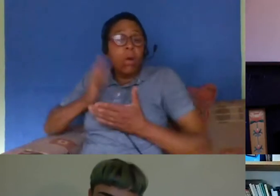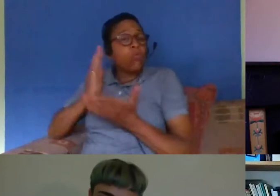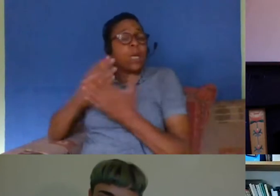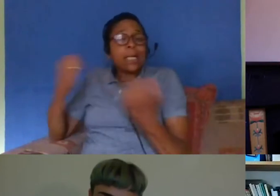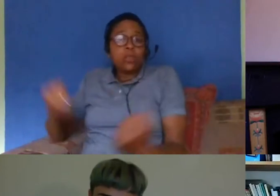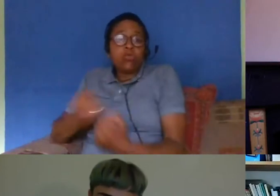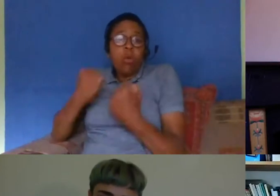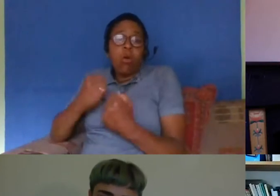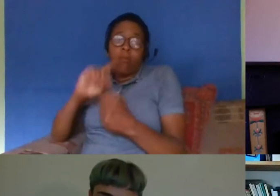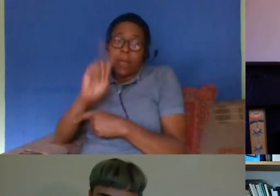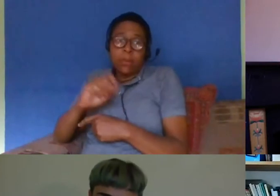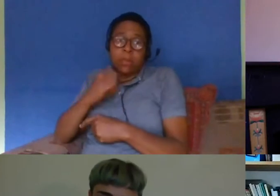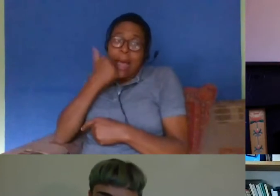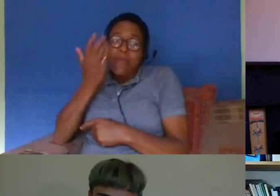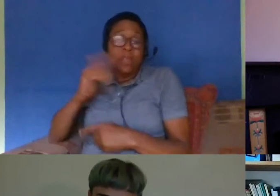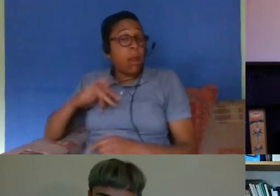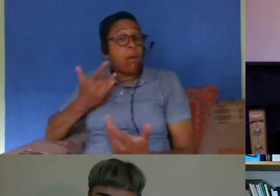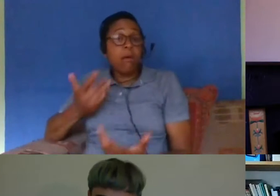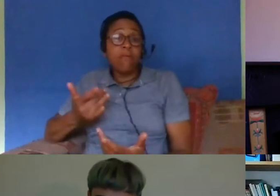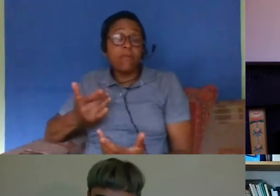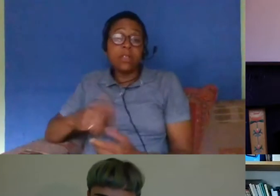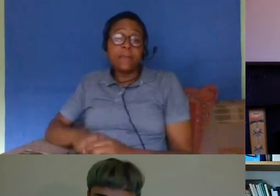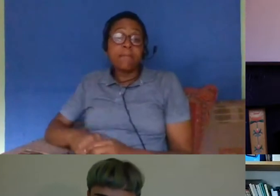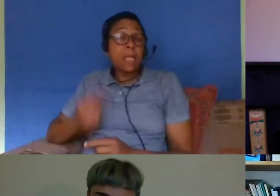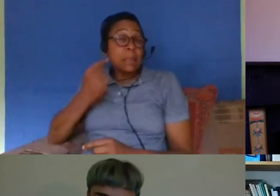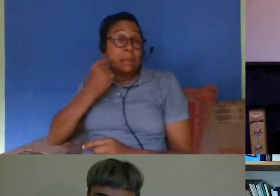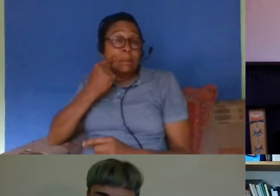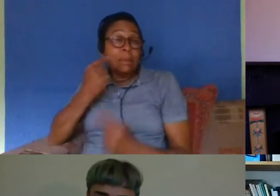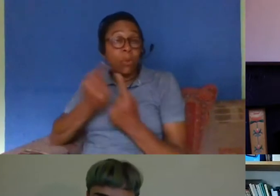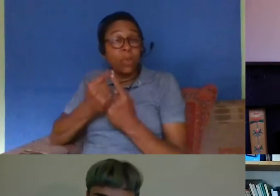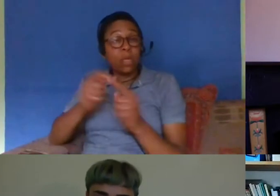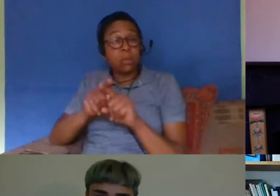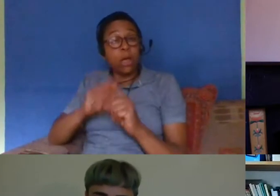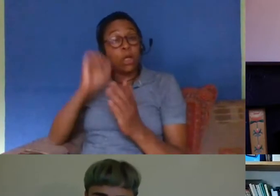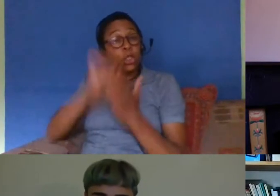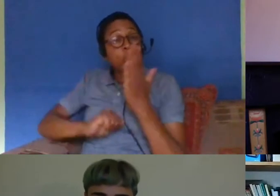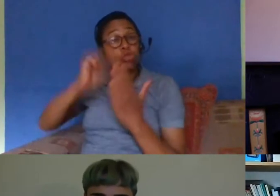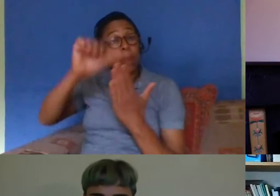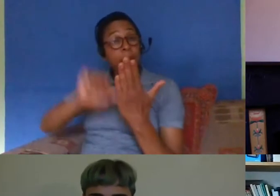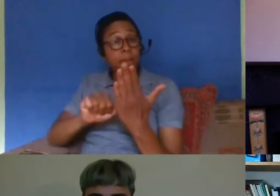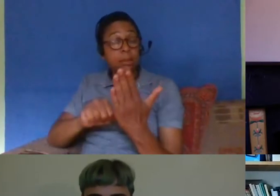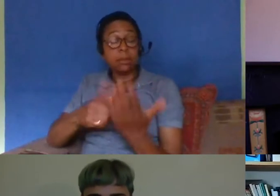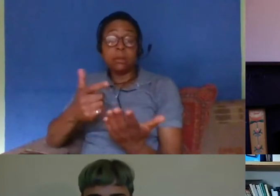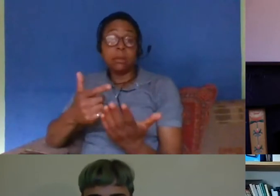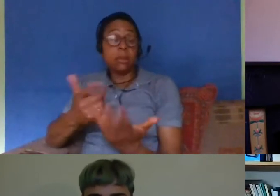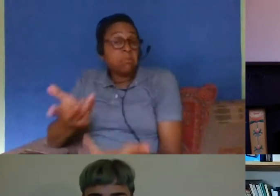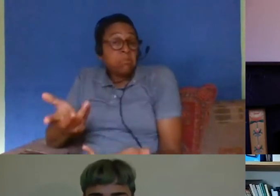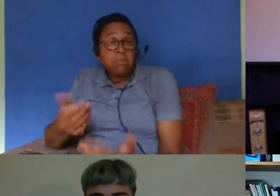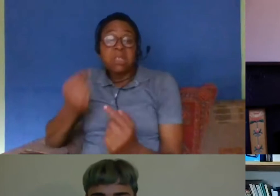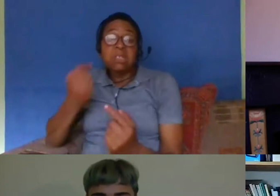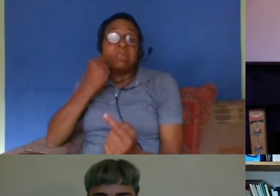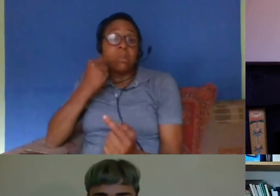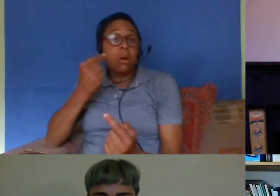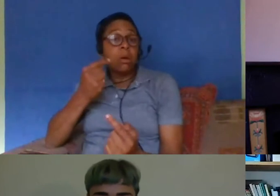daily experiences even something as simple as keeping a shopping list in your diary is sometimes so